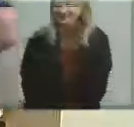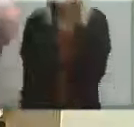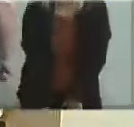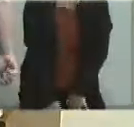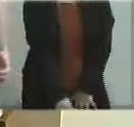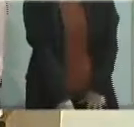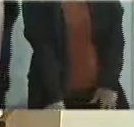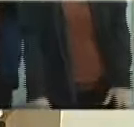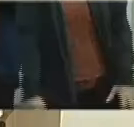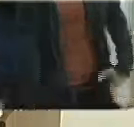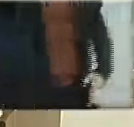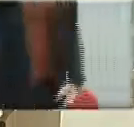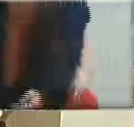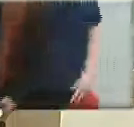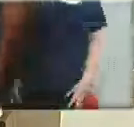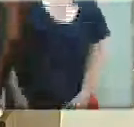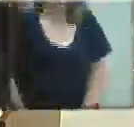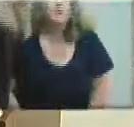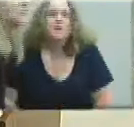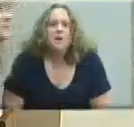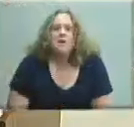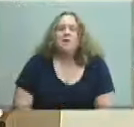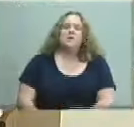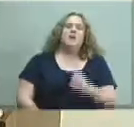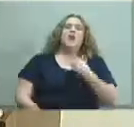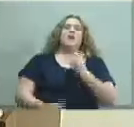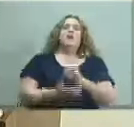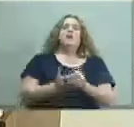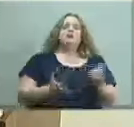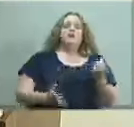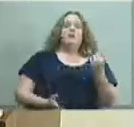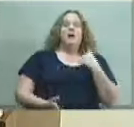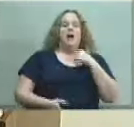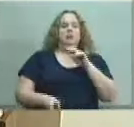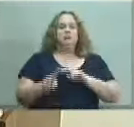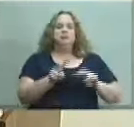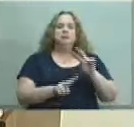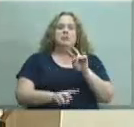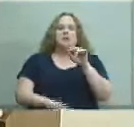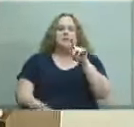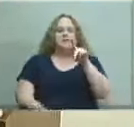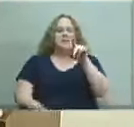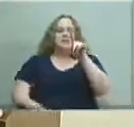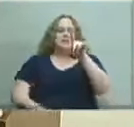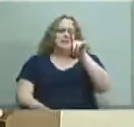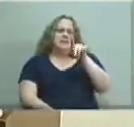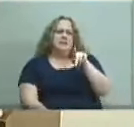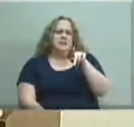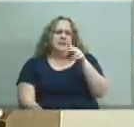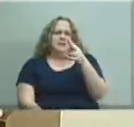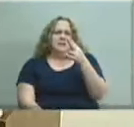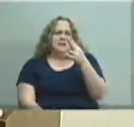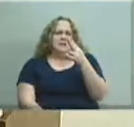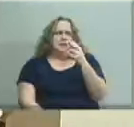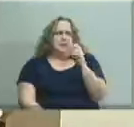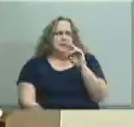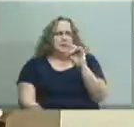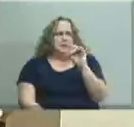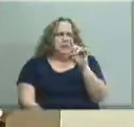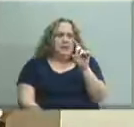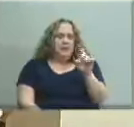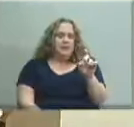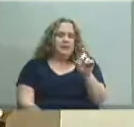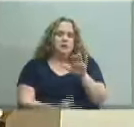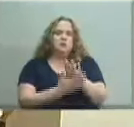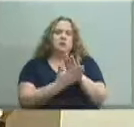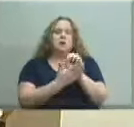i spent a couple hours at the phoenix school of discovery which was a very interesting couple hours um the school